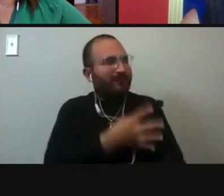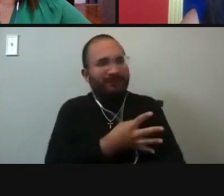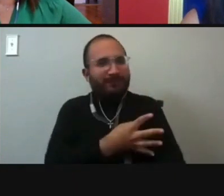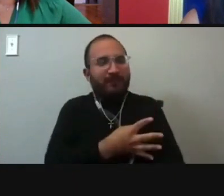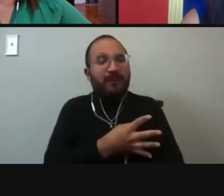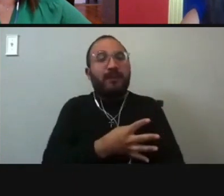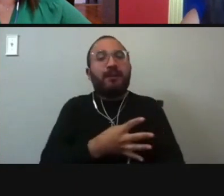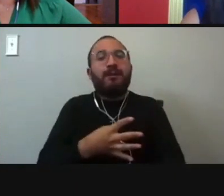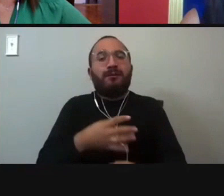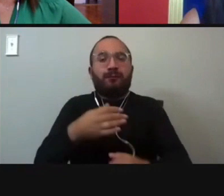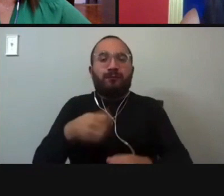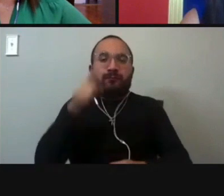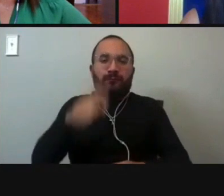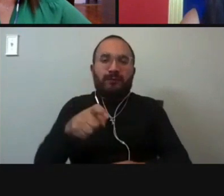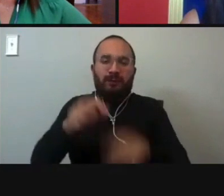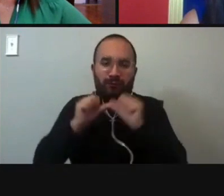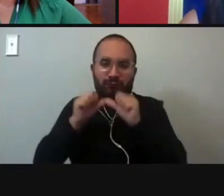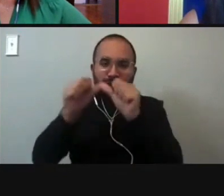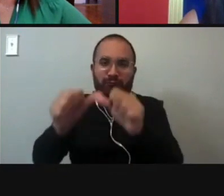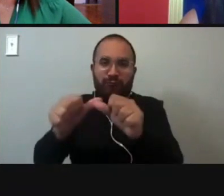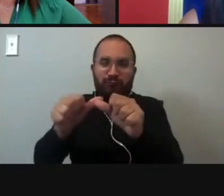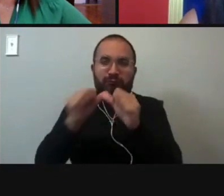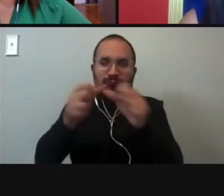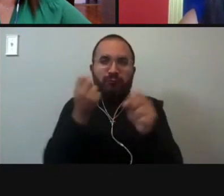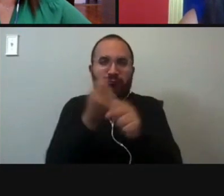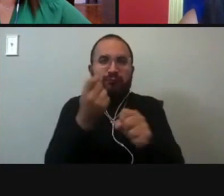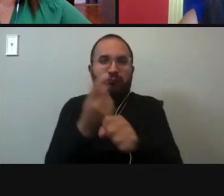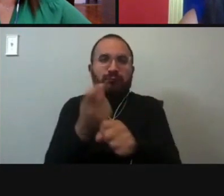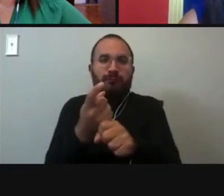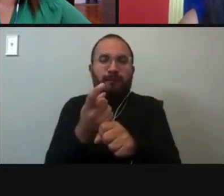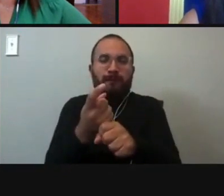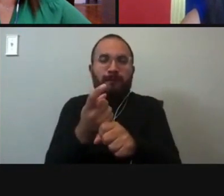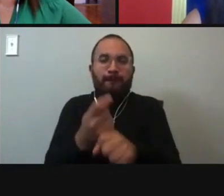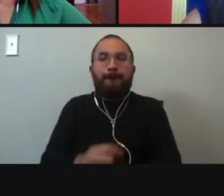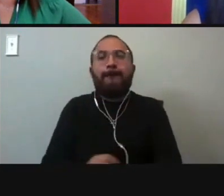need to follow through and, um, have it funded on a continuous type basis.